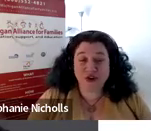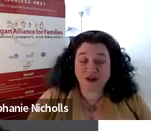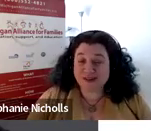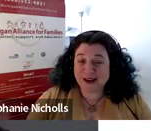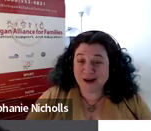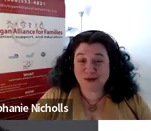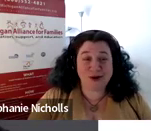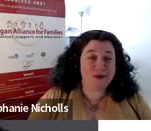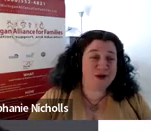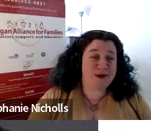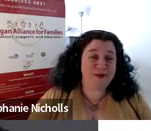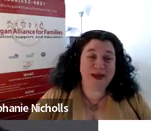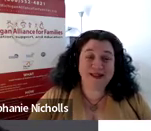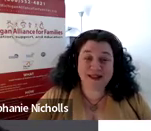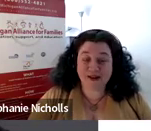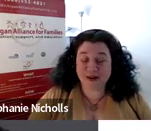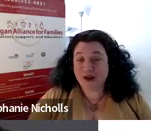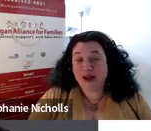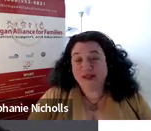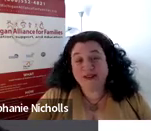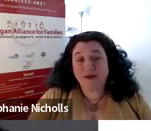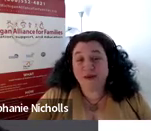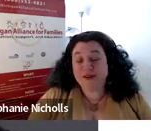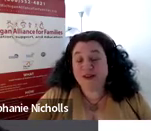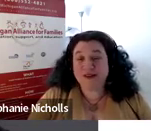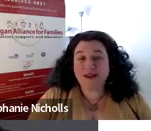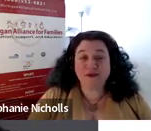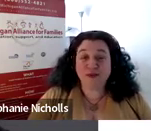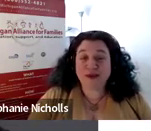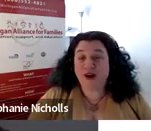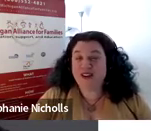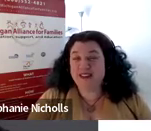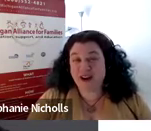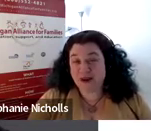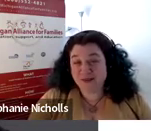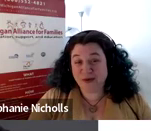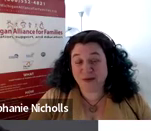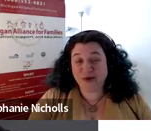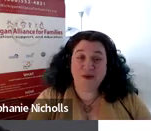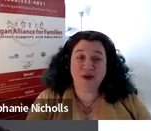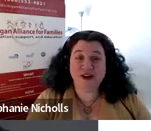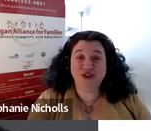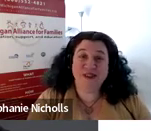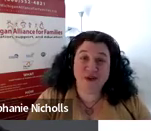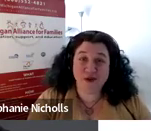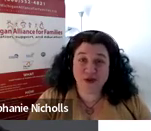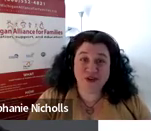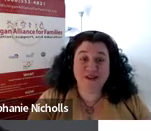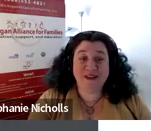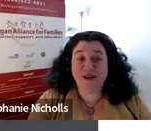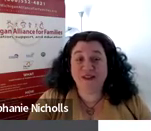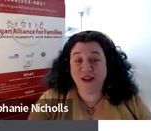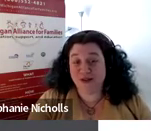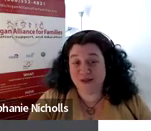informational across state. And we'll talk more about that later. These phone numbers that you see here for me are statewide phone numbers that will connect you with a local